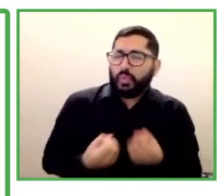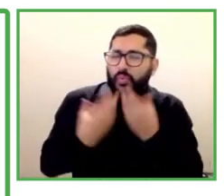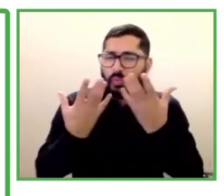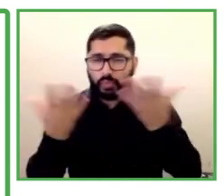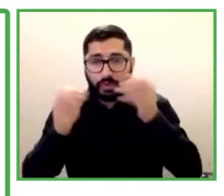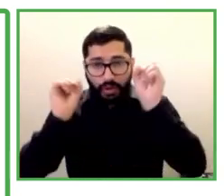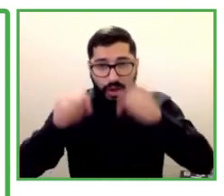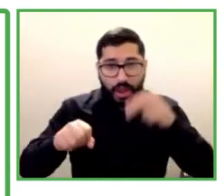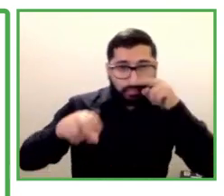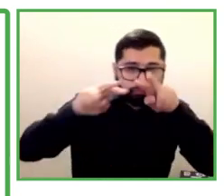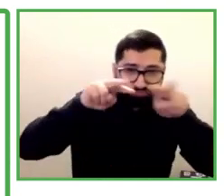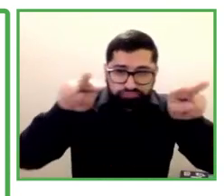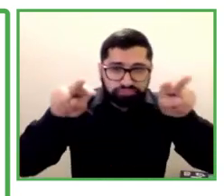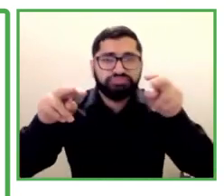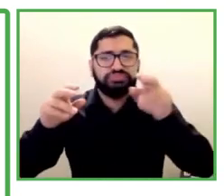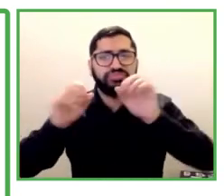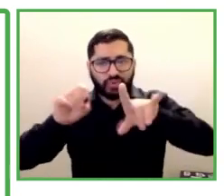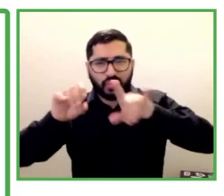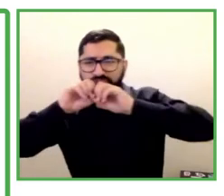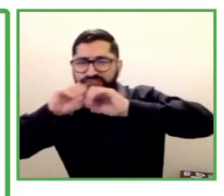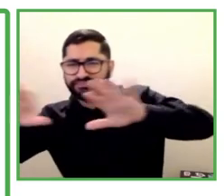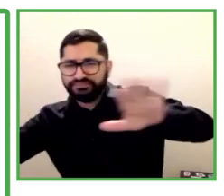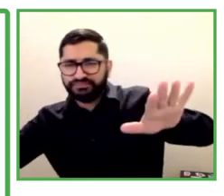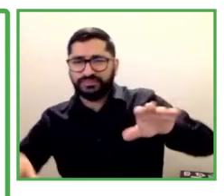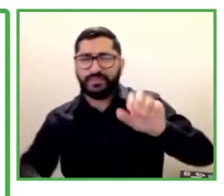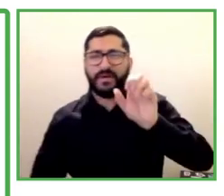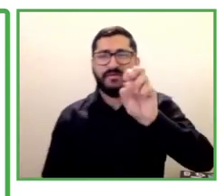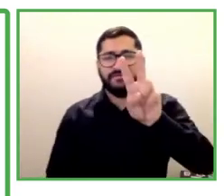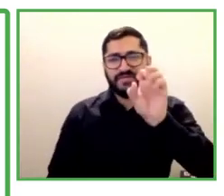accessibility promotion agents that we mentioned above.